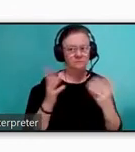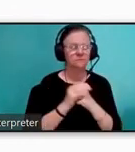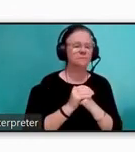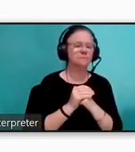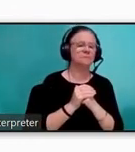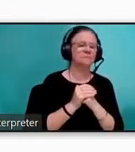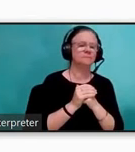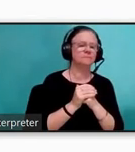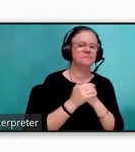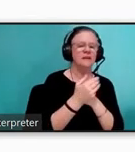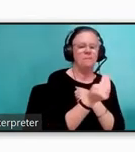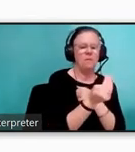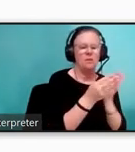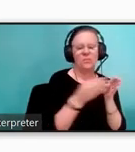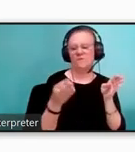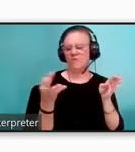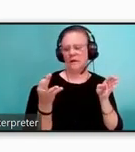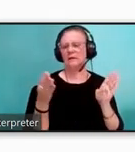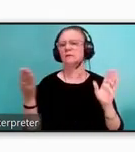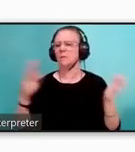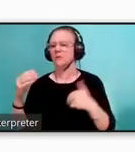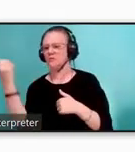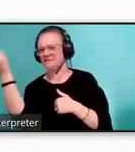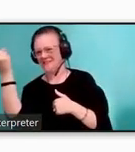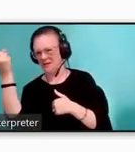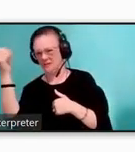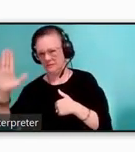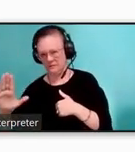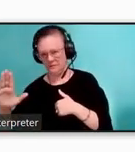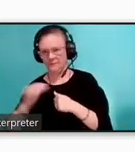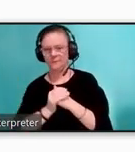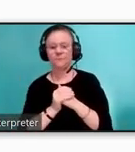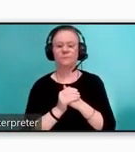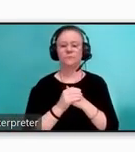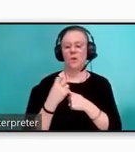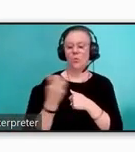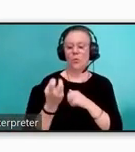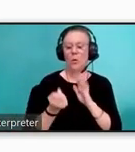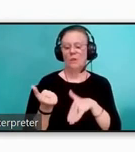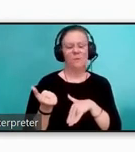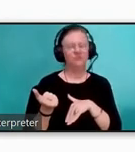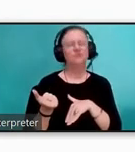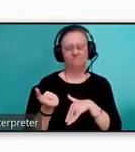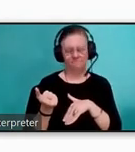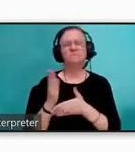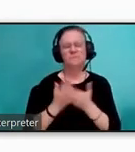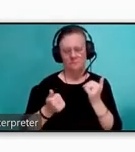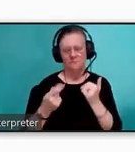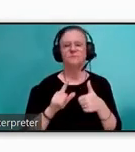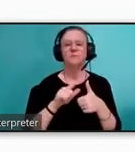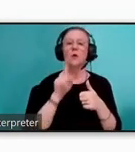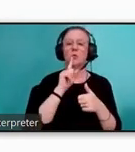service between the weekday and the weekend. Outside of route elimination, the biggest changes occurred to subroutes